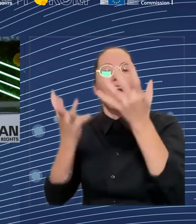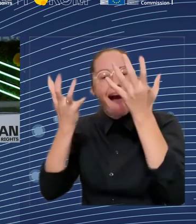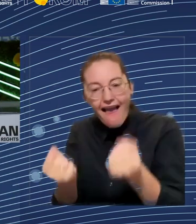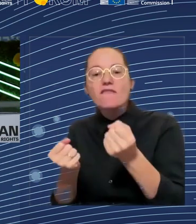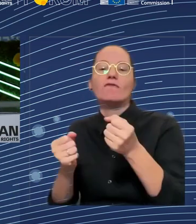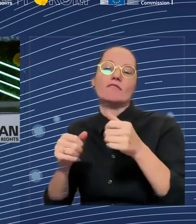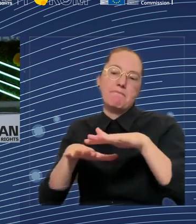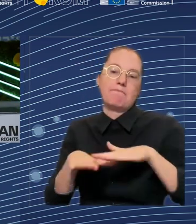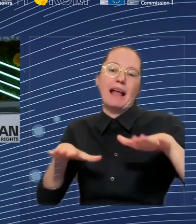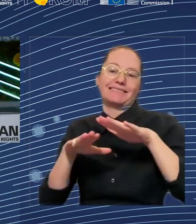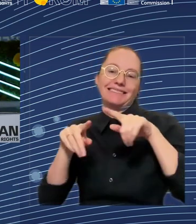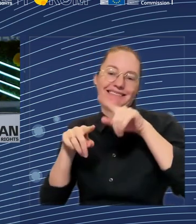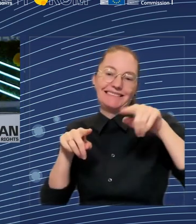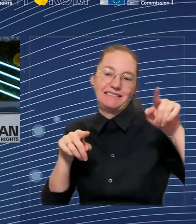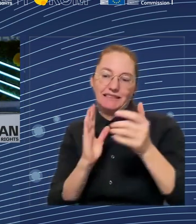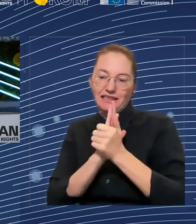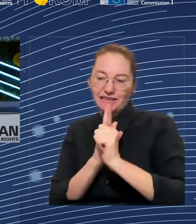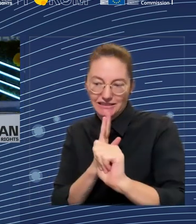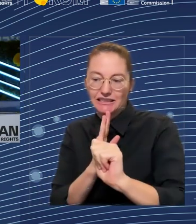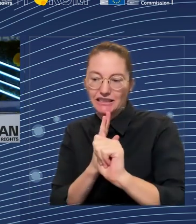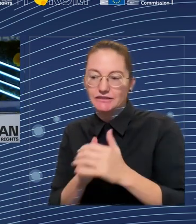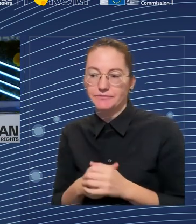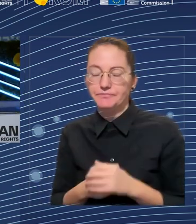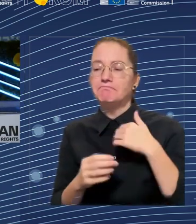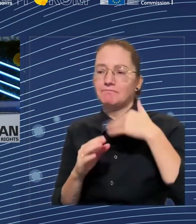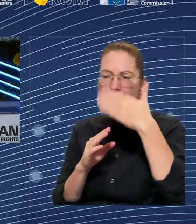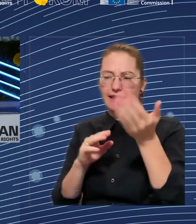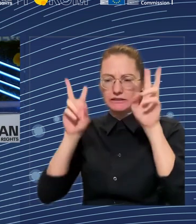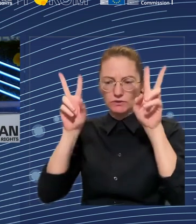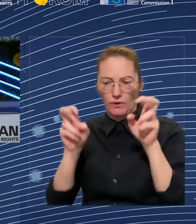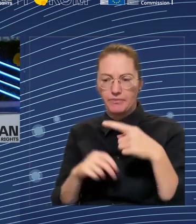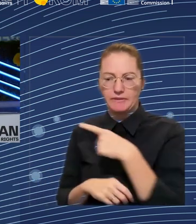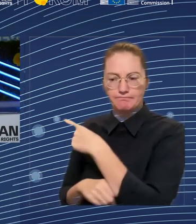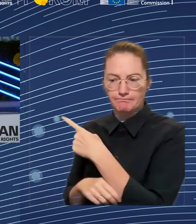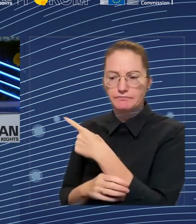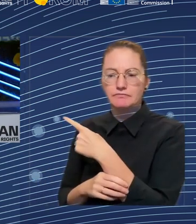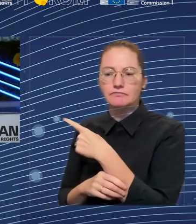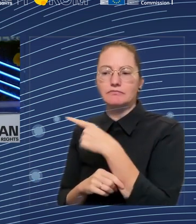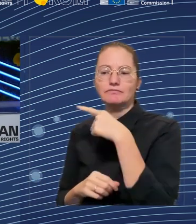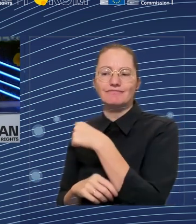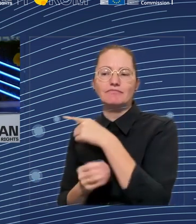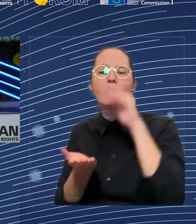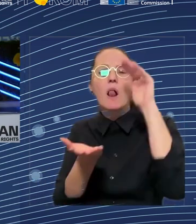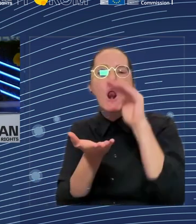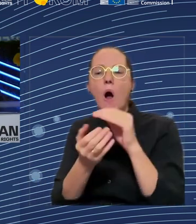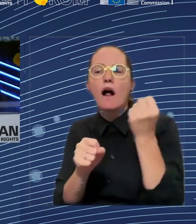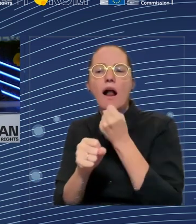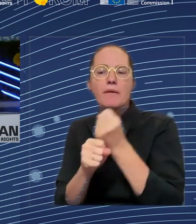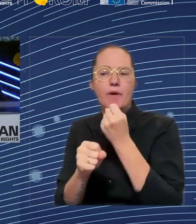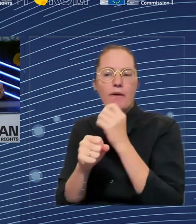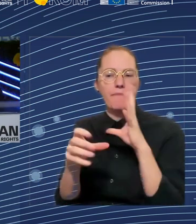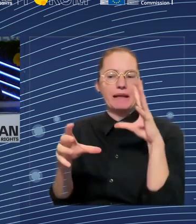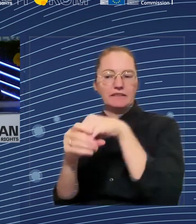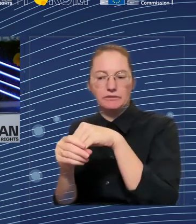number number, which is above 75 percent. So you see there are huge possibilities. mean, of course, even